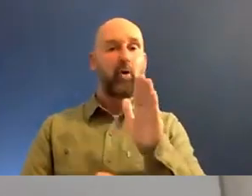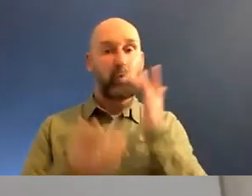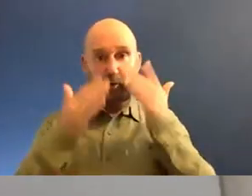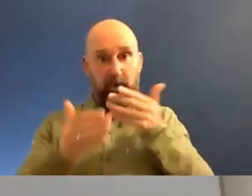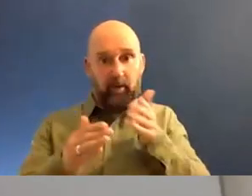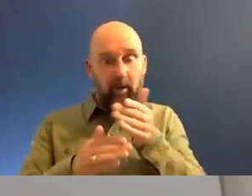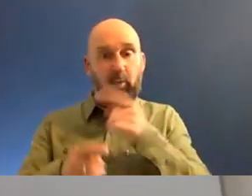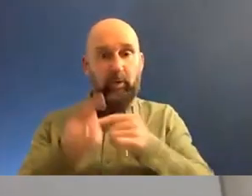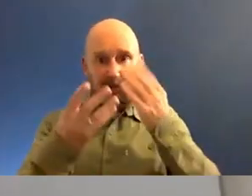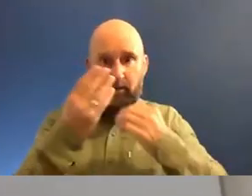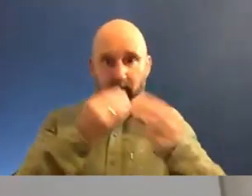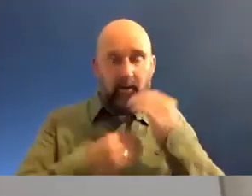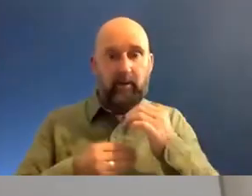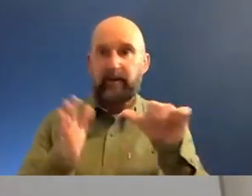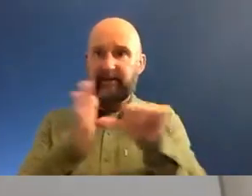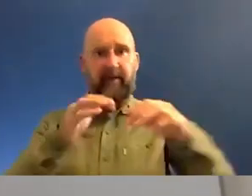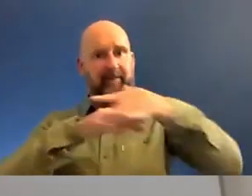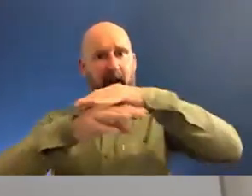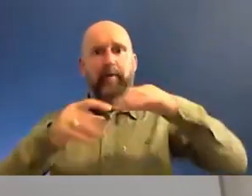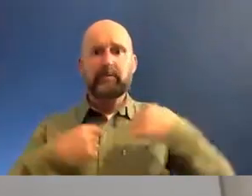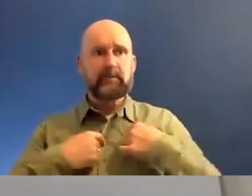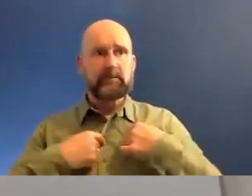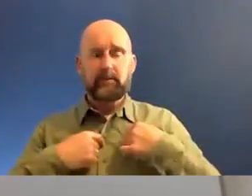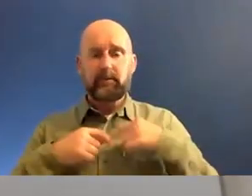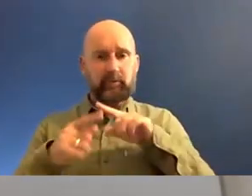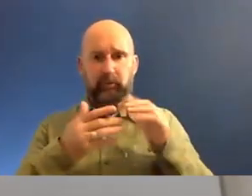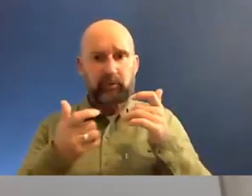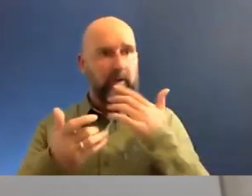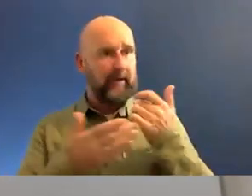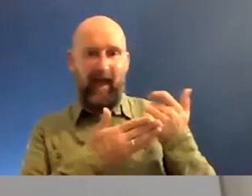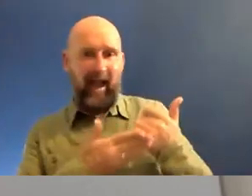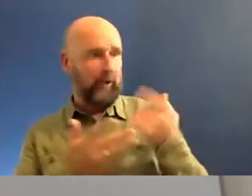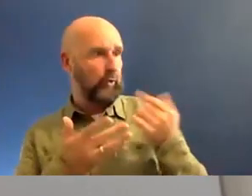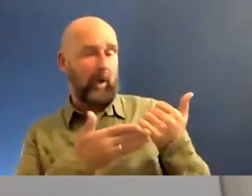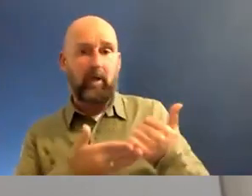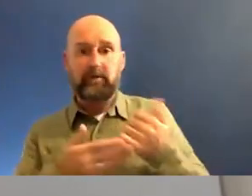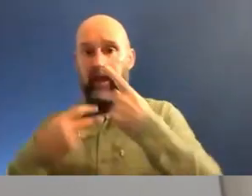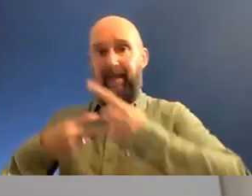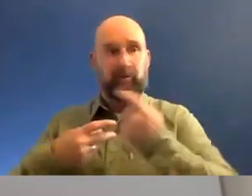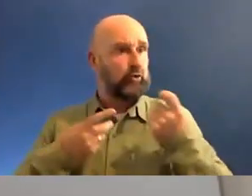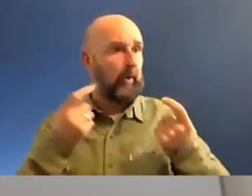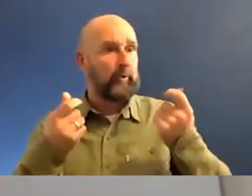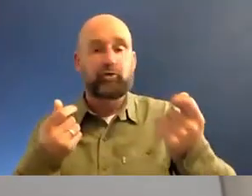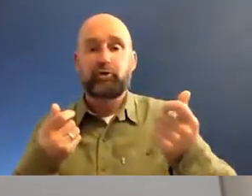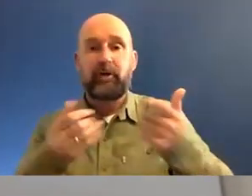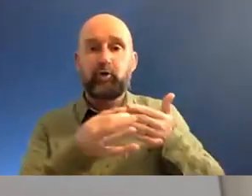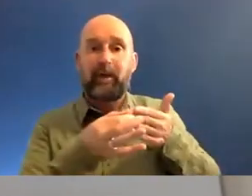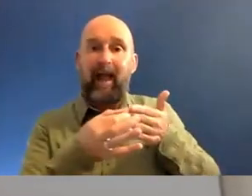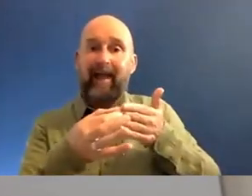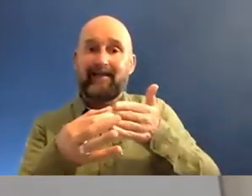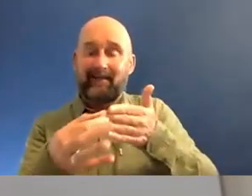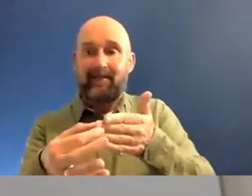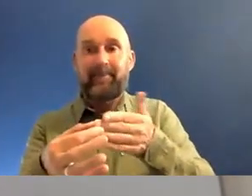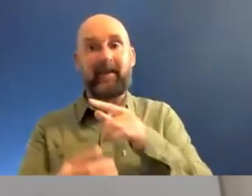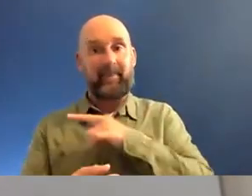very poorly, a very tough environment without any allies or mentors there to guide you along the way. And that's why